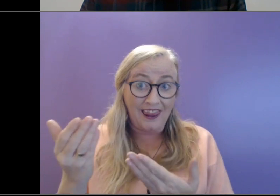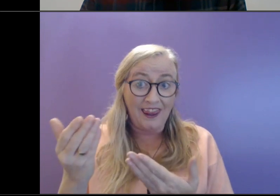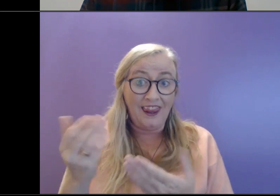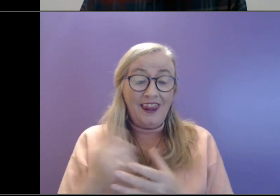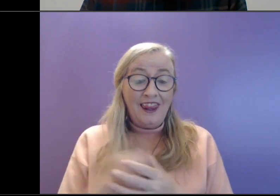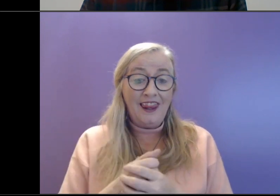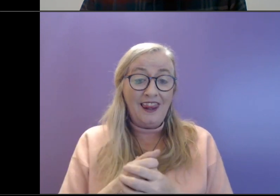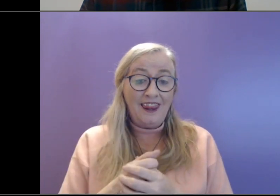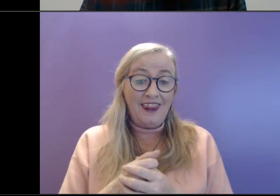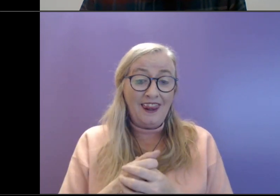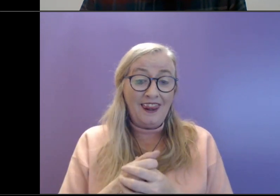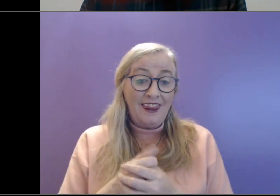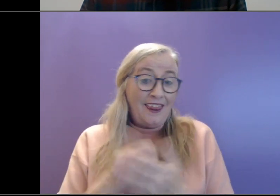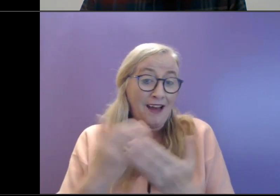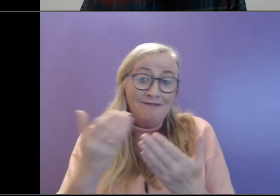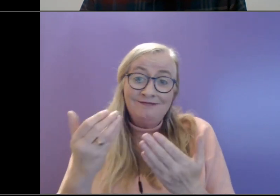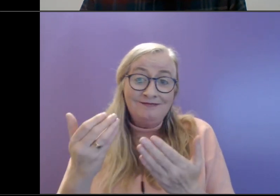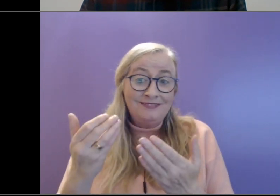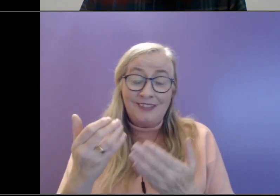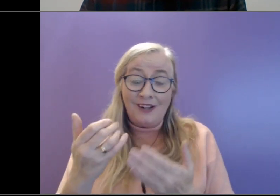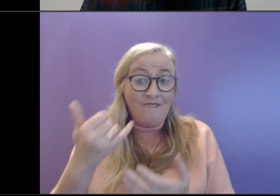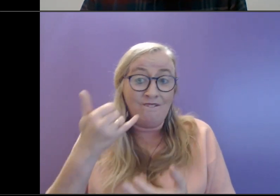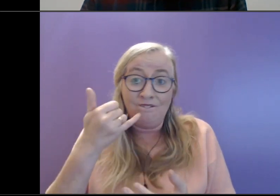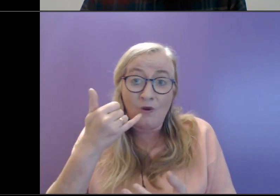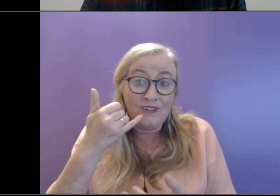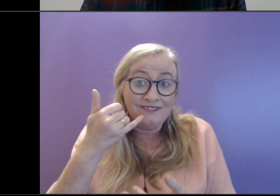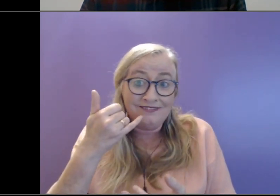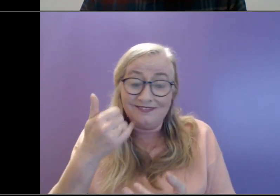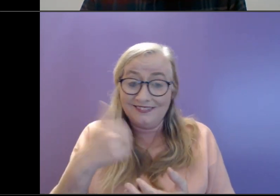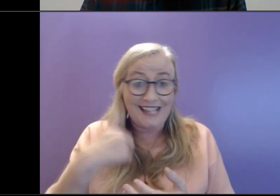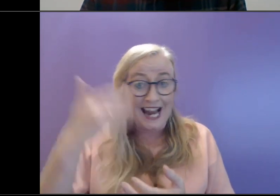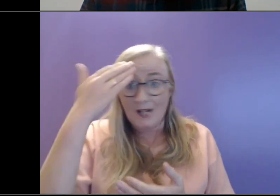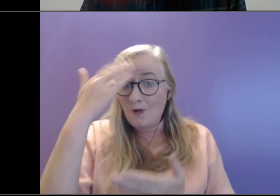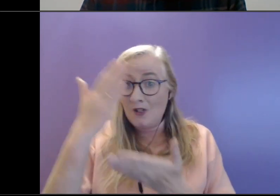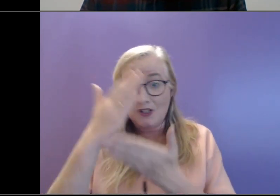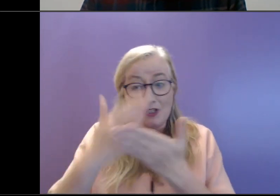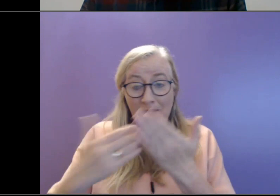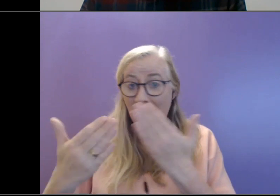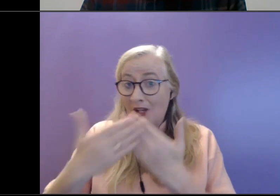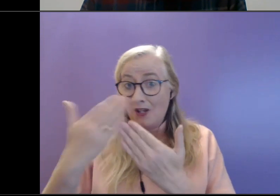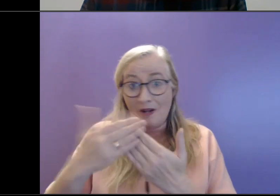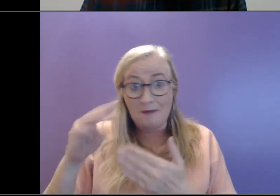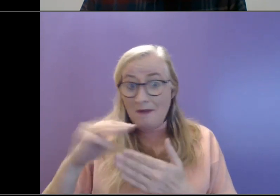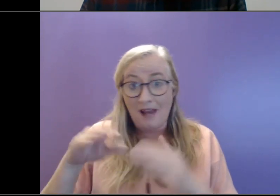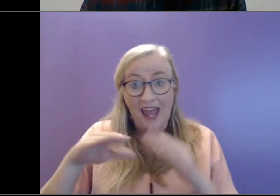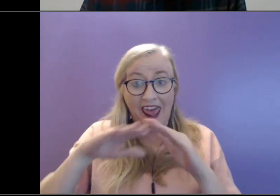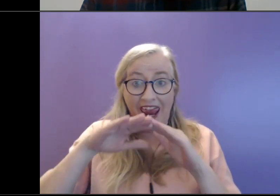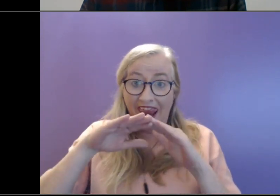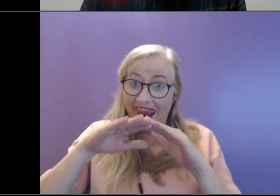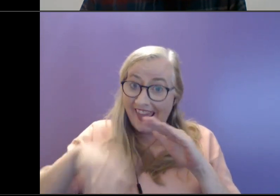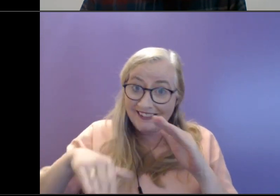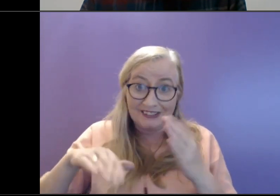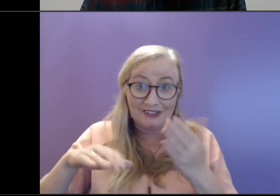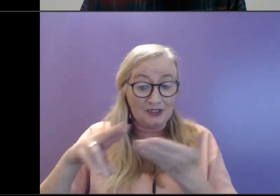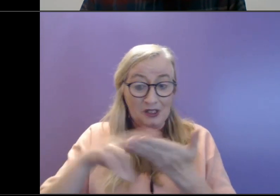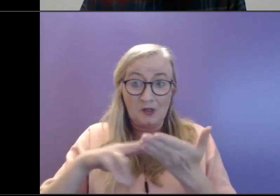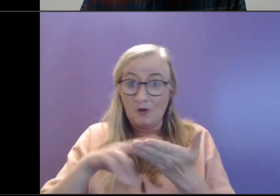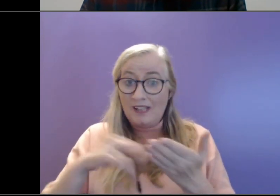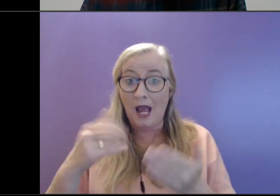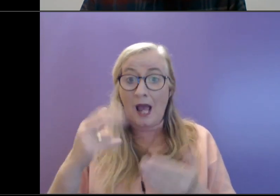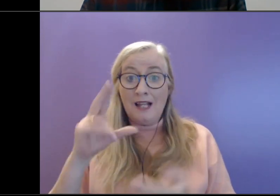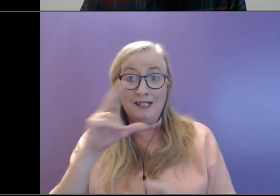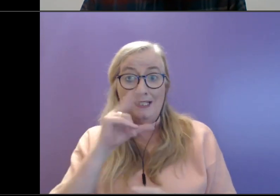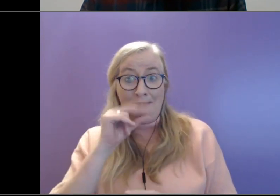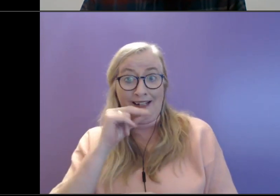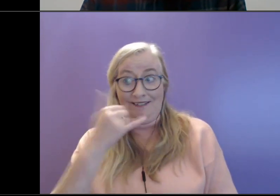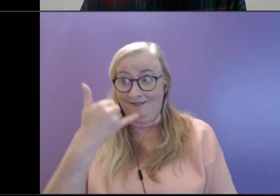Yeah, or even even the phone. And I know for some young people, you know, we've gotten less and less familiar with using phones and speaking on phones. And